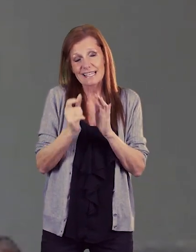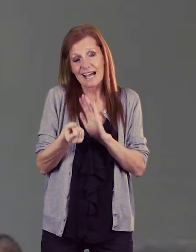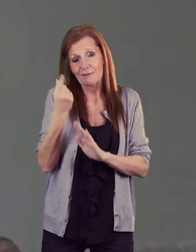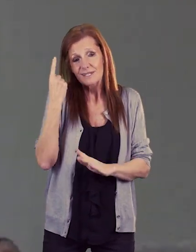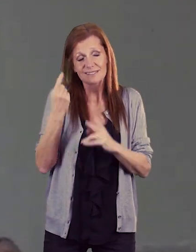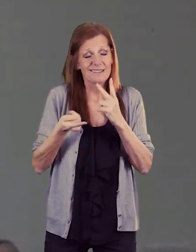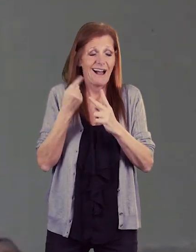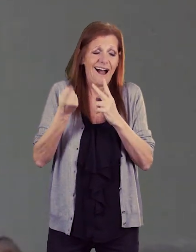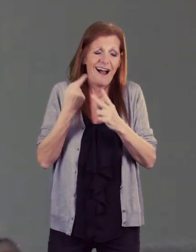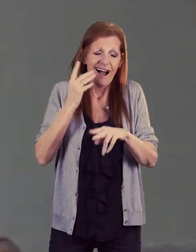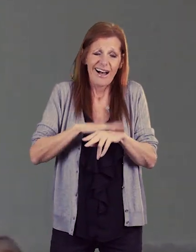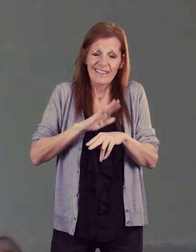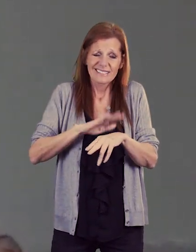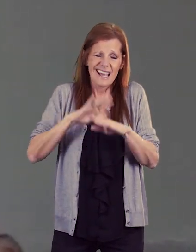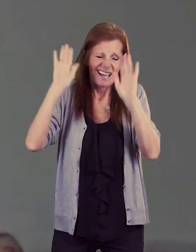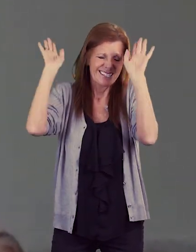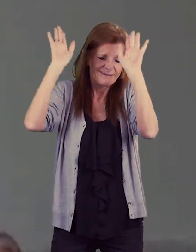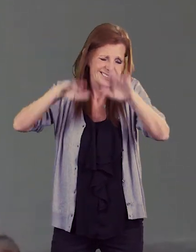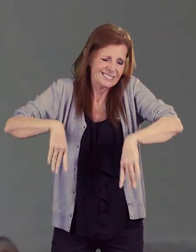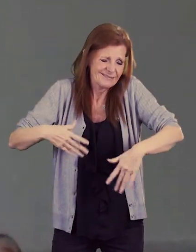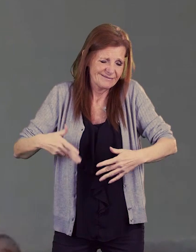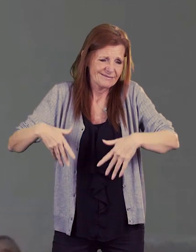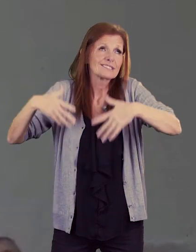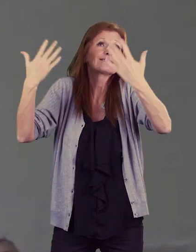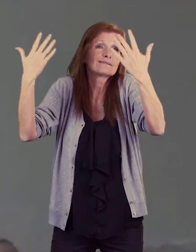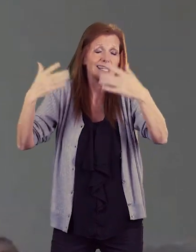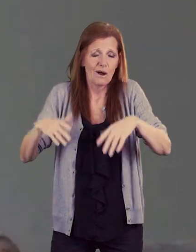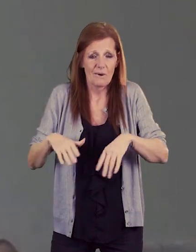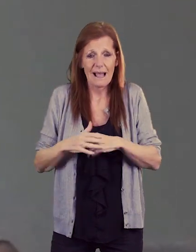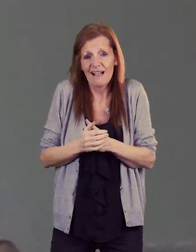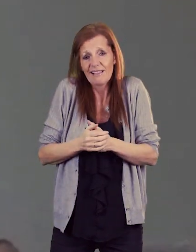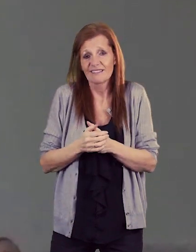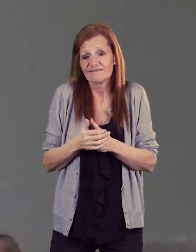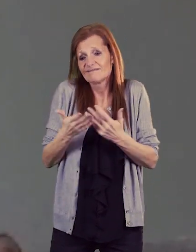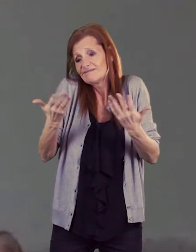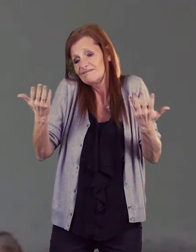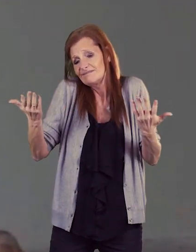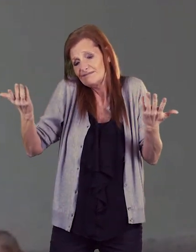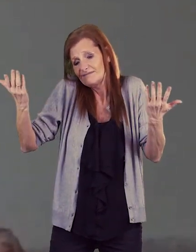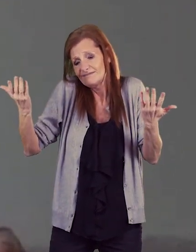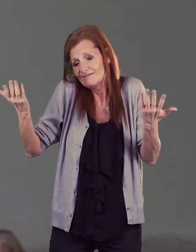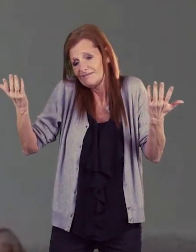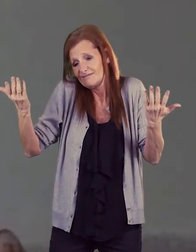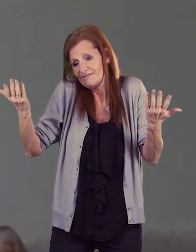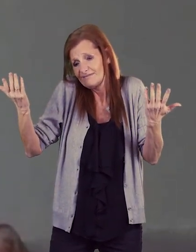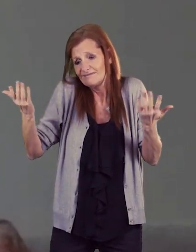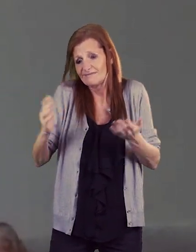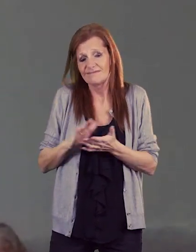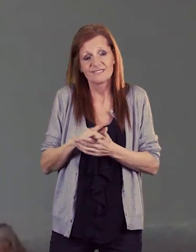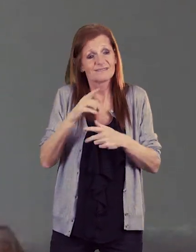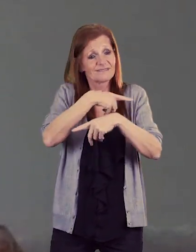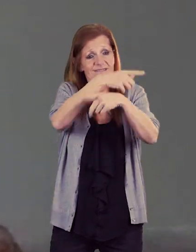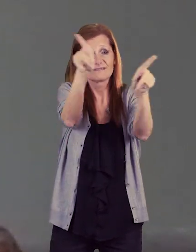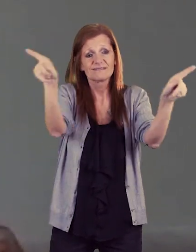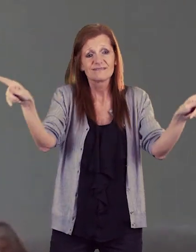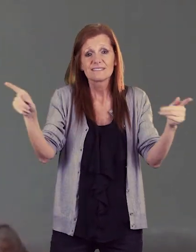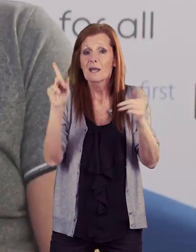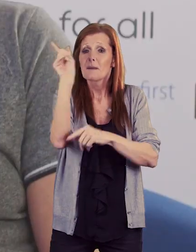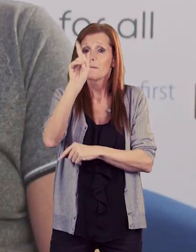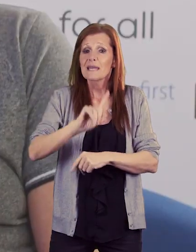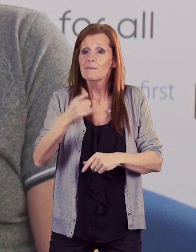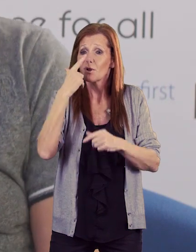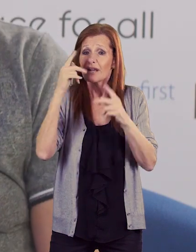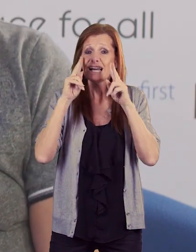but other times you know you just think yep do you know what sighted people make mistakes so